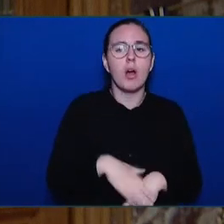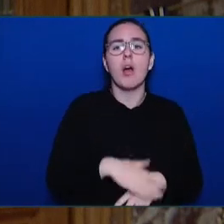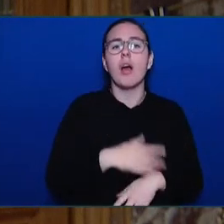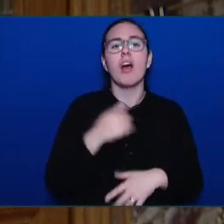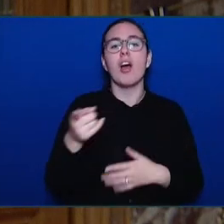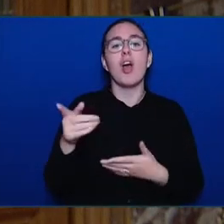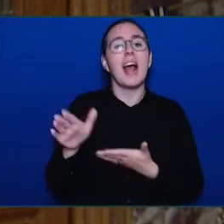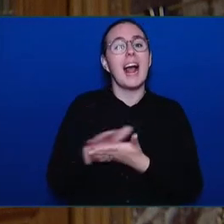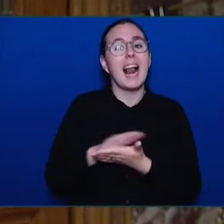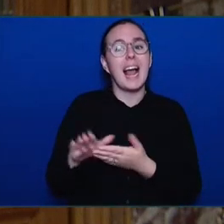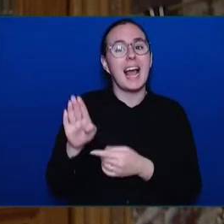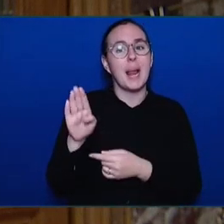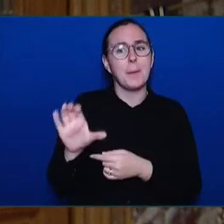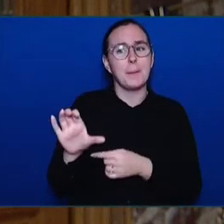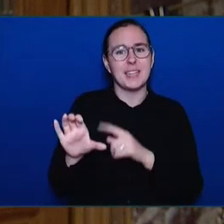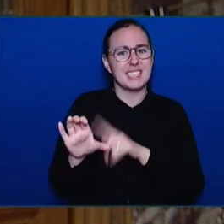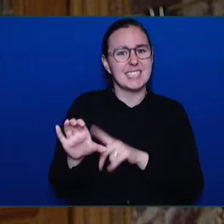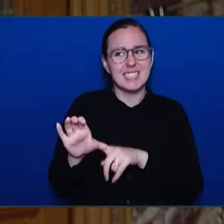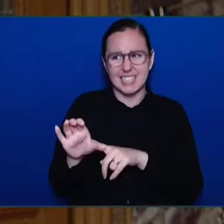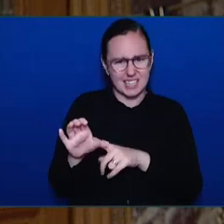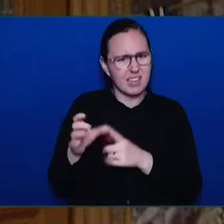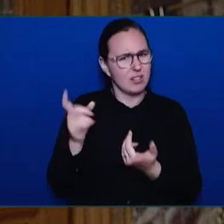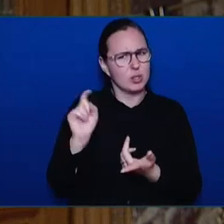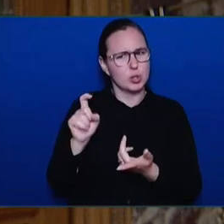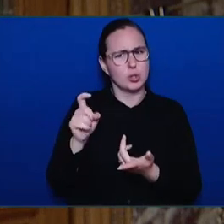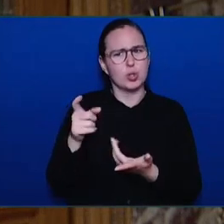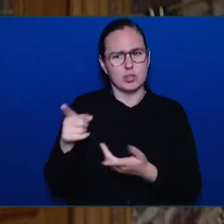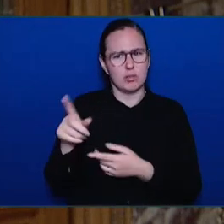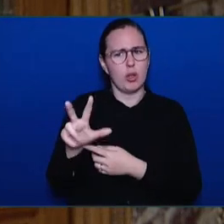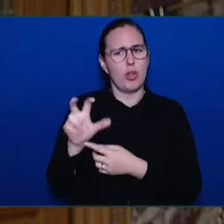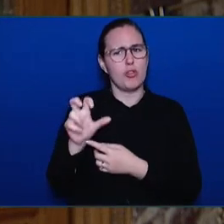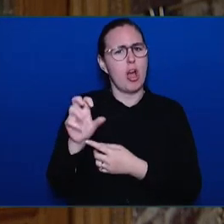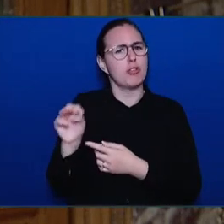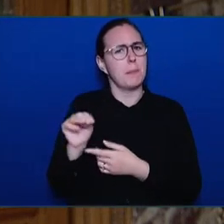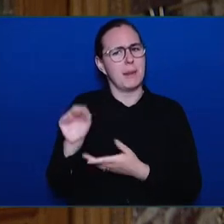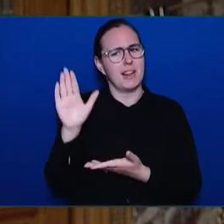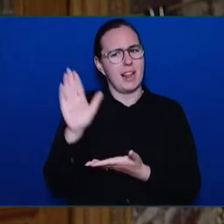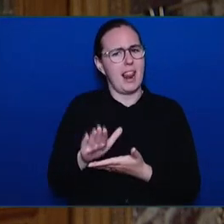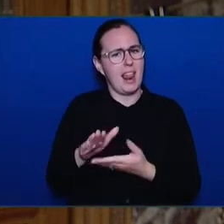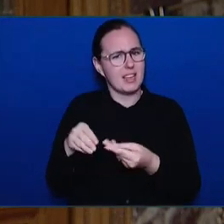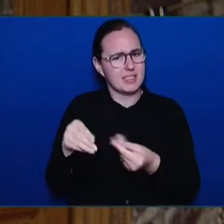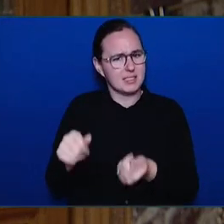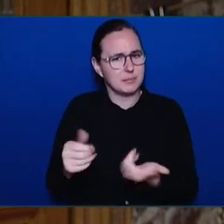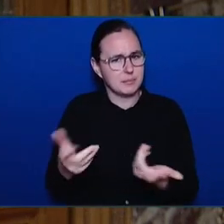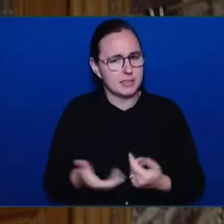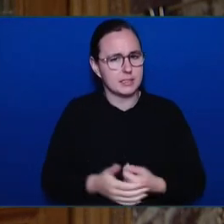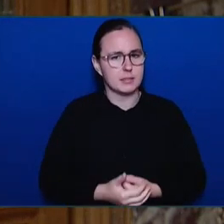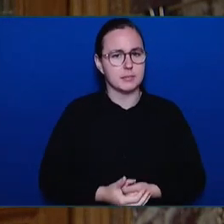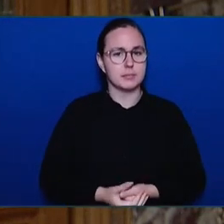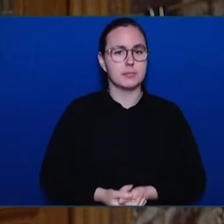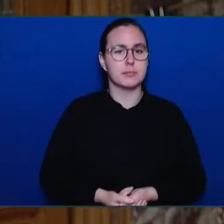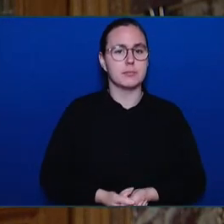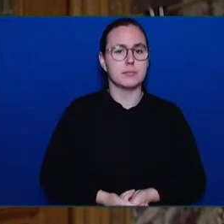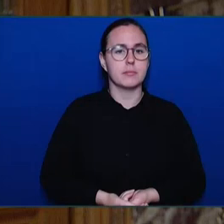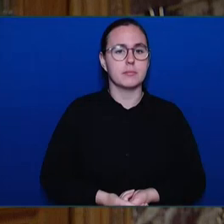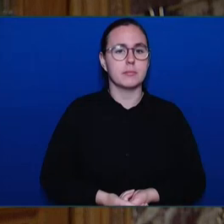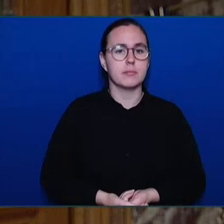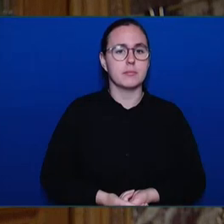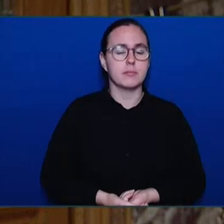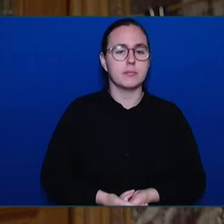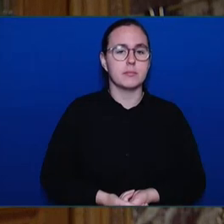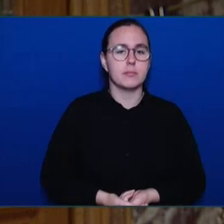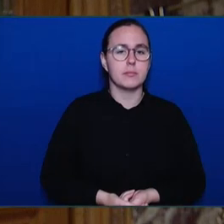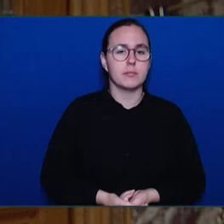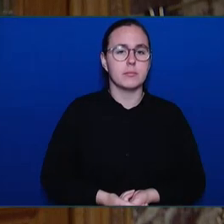A climate leader's budget would stop short-sighted investments. It would have enough money to protect our communities from inevitable